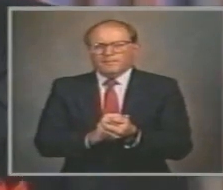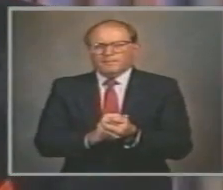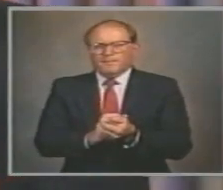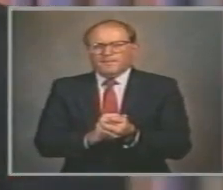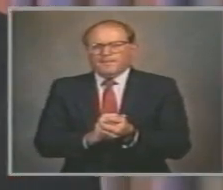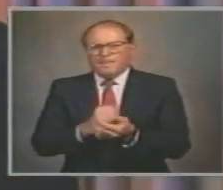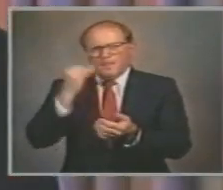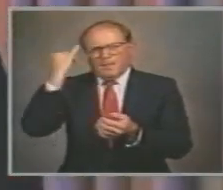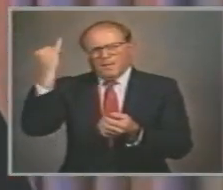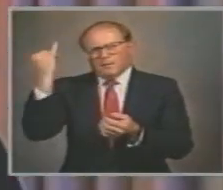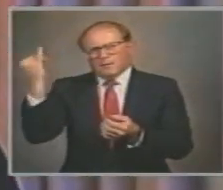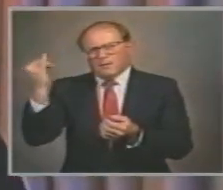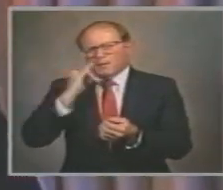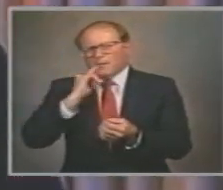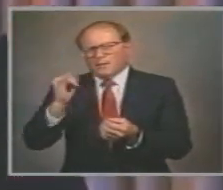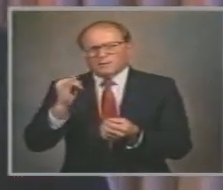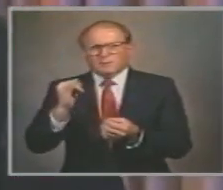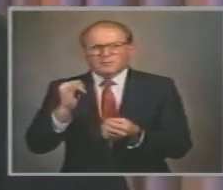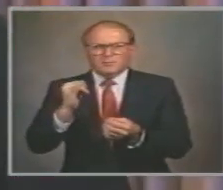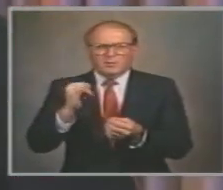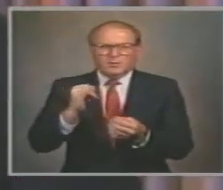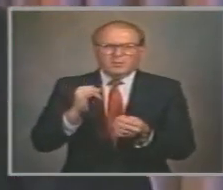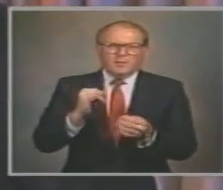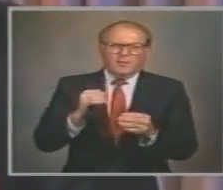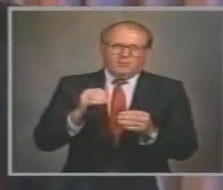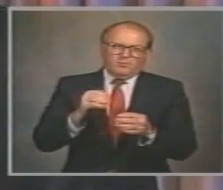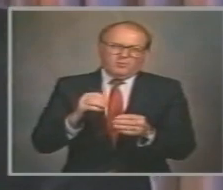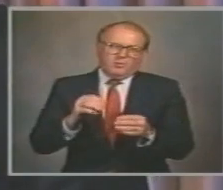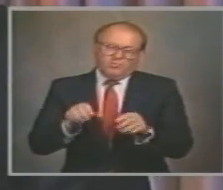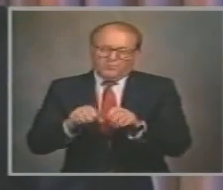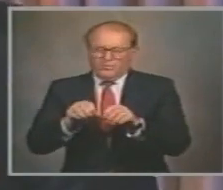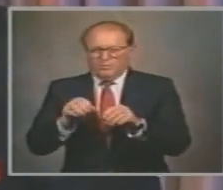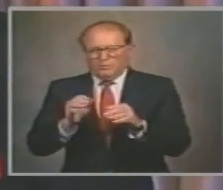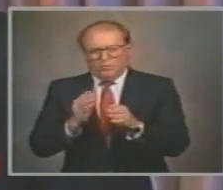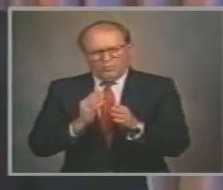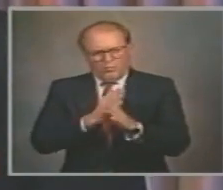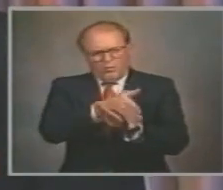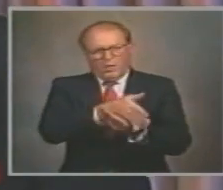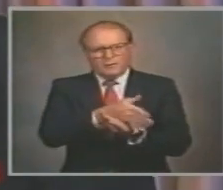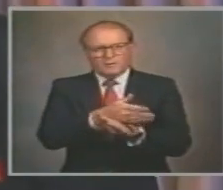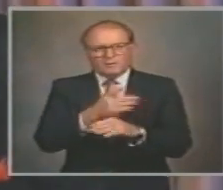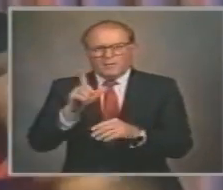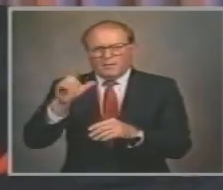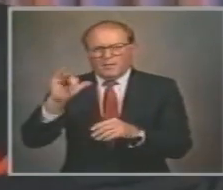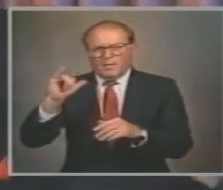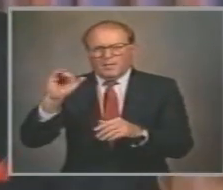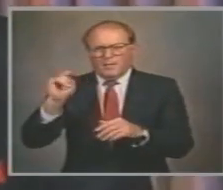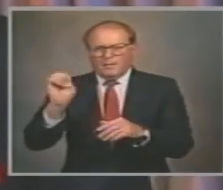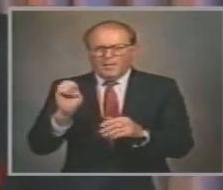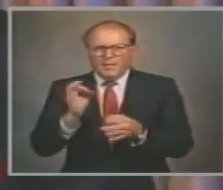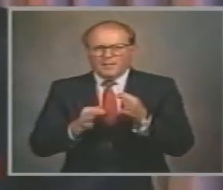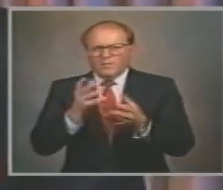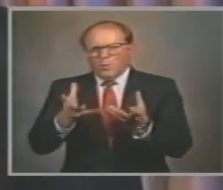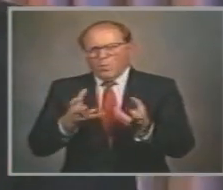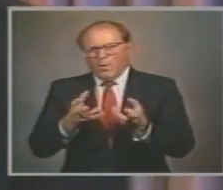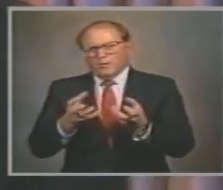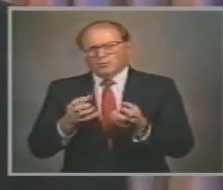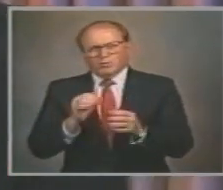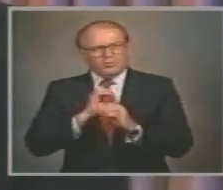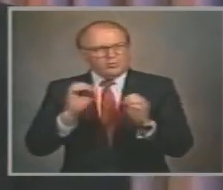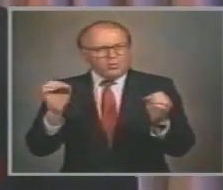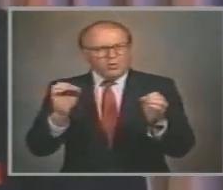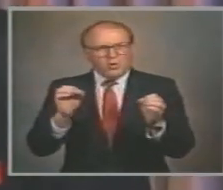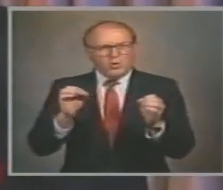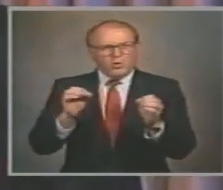The idea is Break out of the lands If you like And head for the hills If that's what you want to do There's no